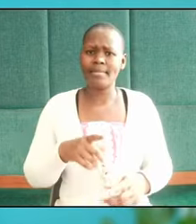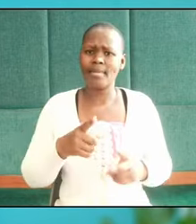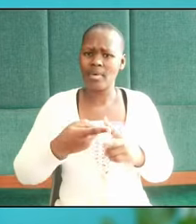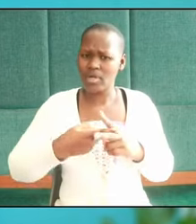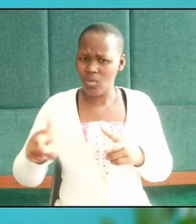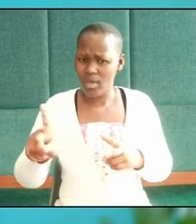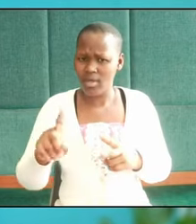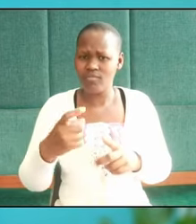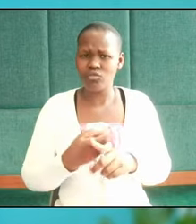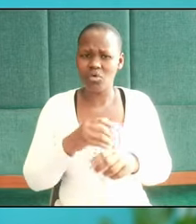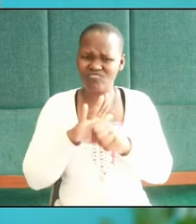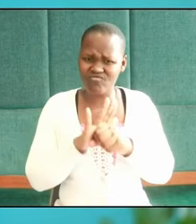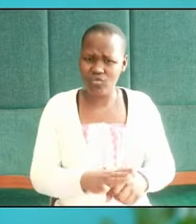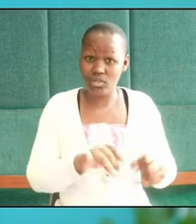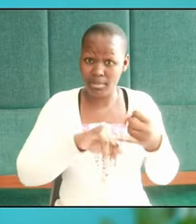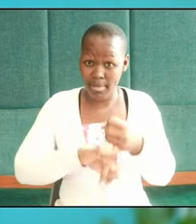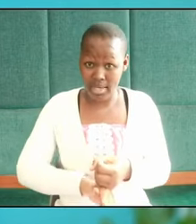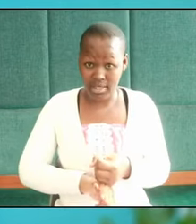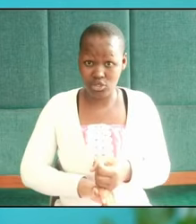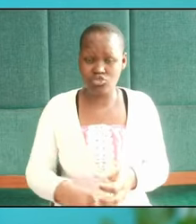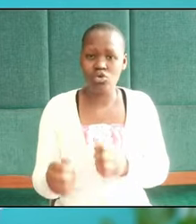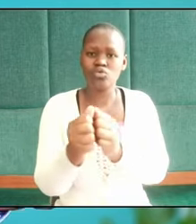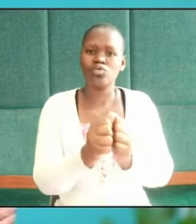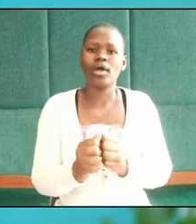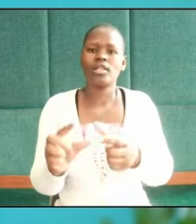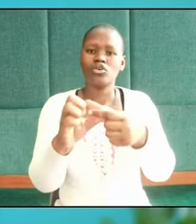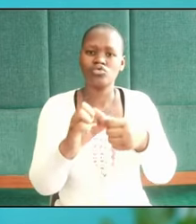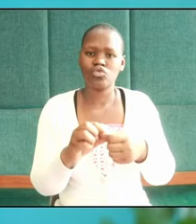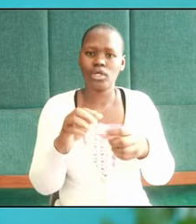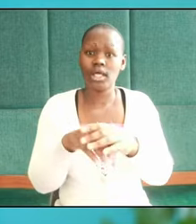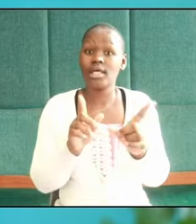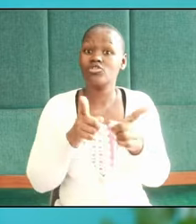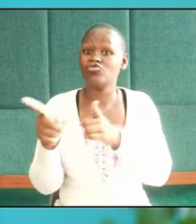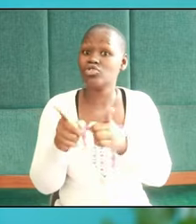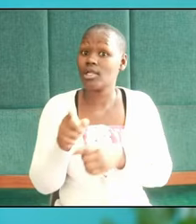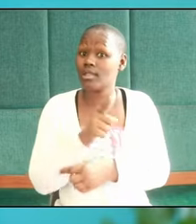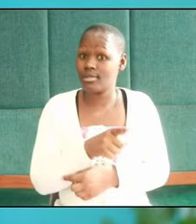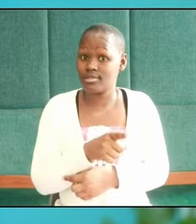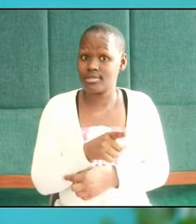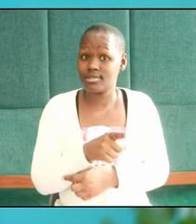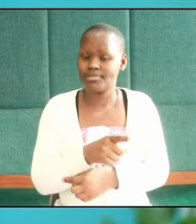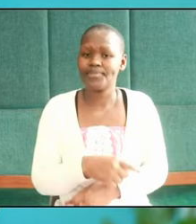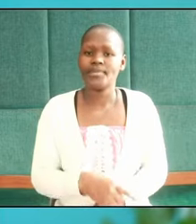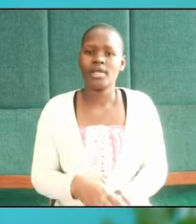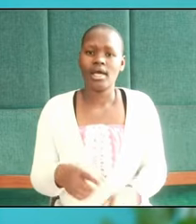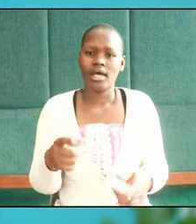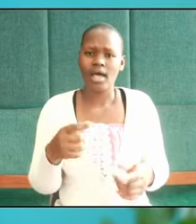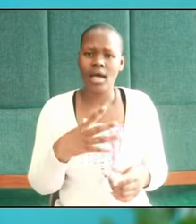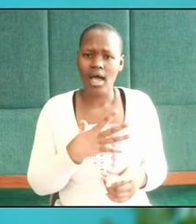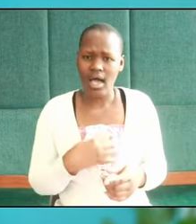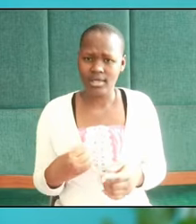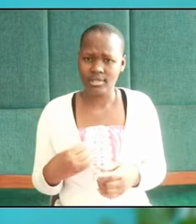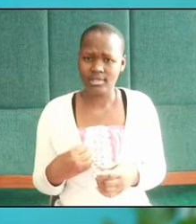together joined in this journey. And the donkeys